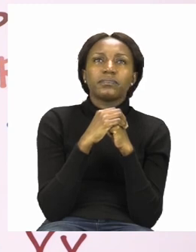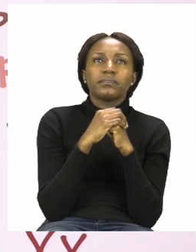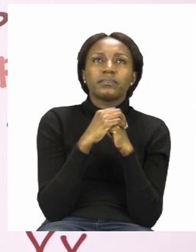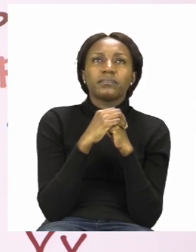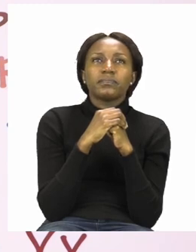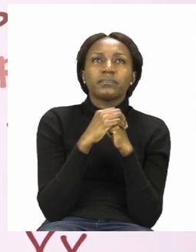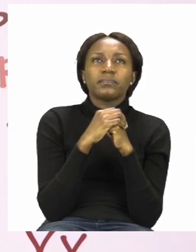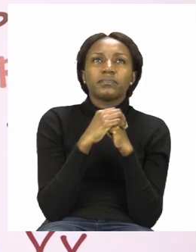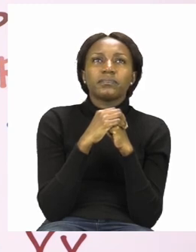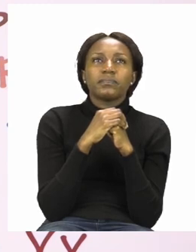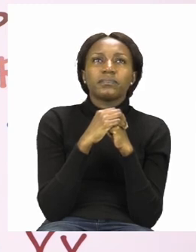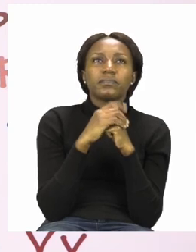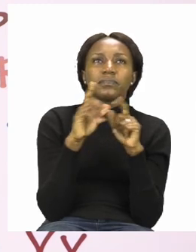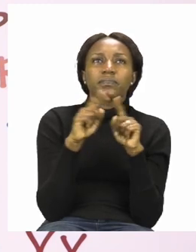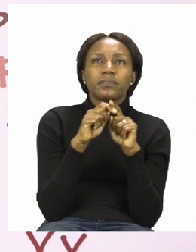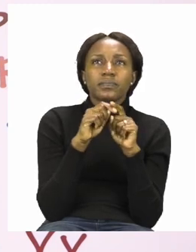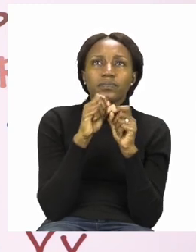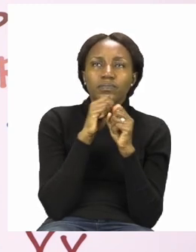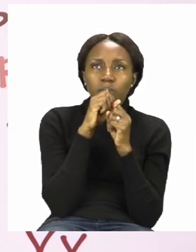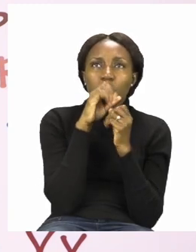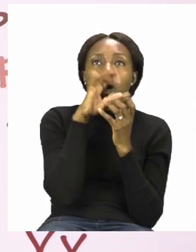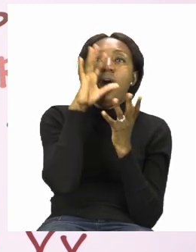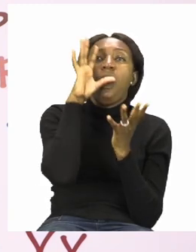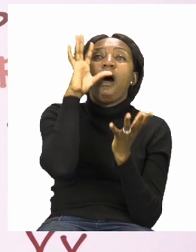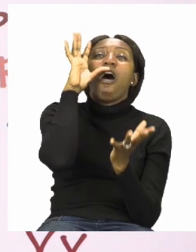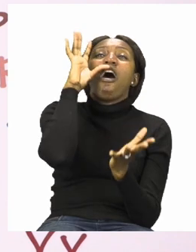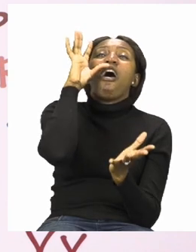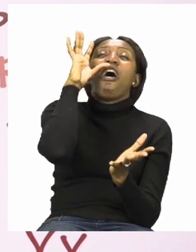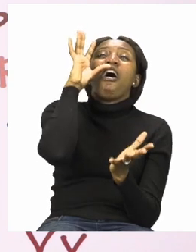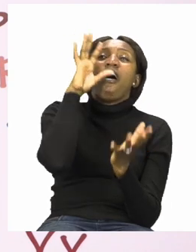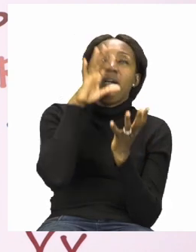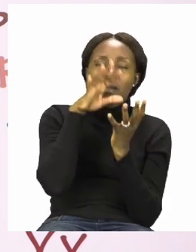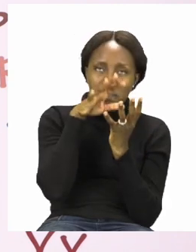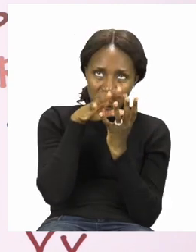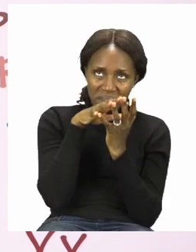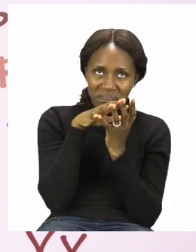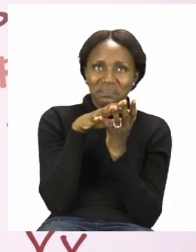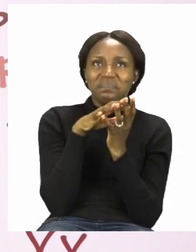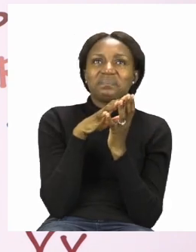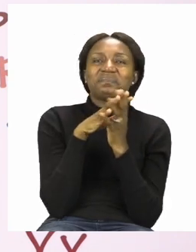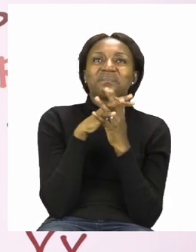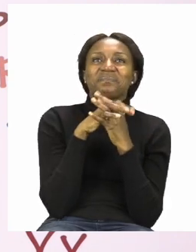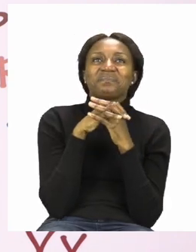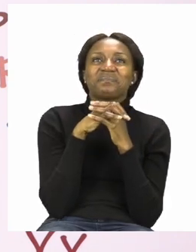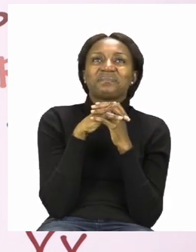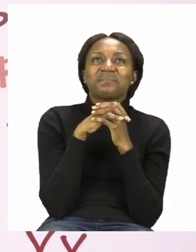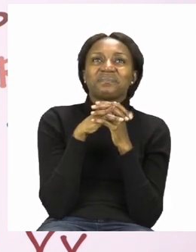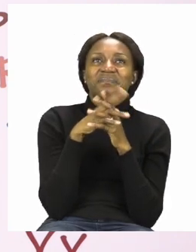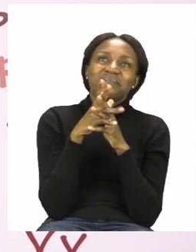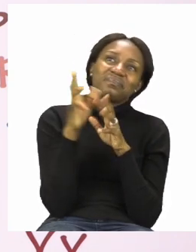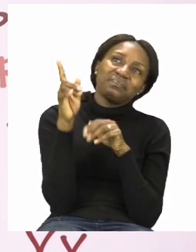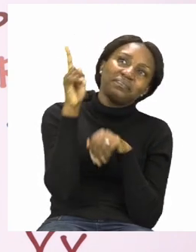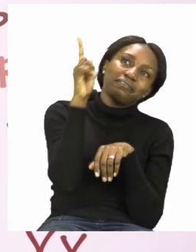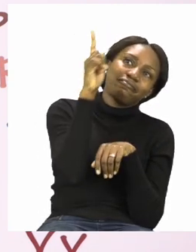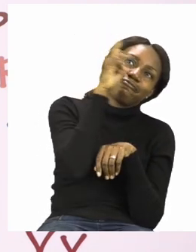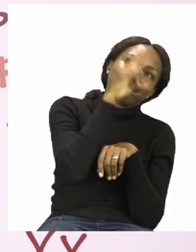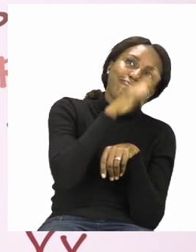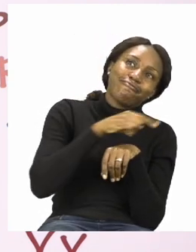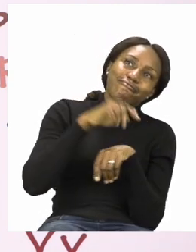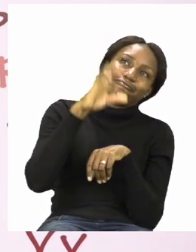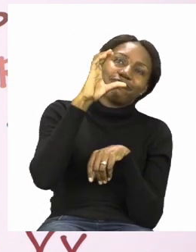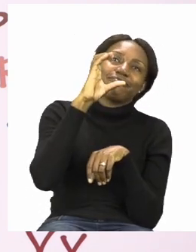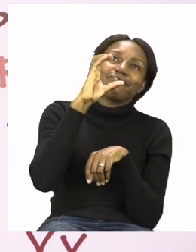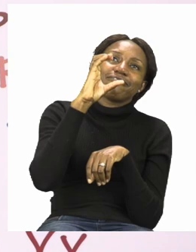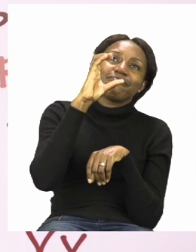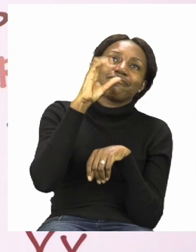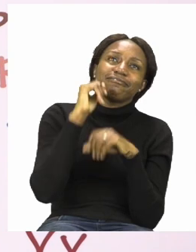yawn round very good so take your finger again and try round